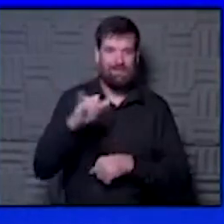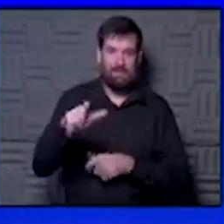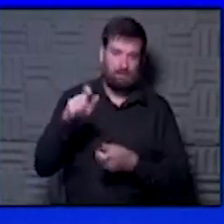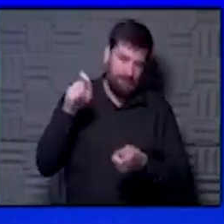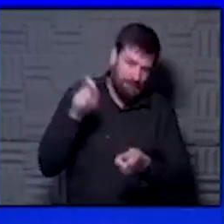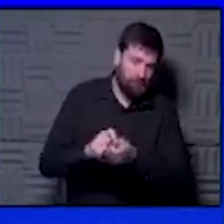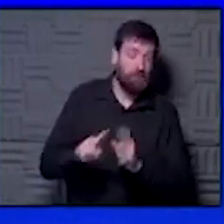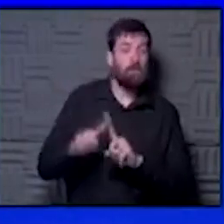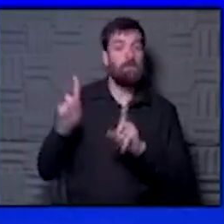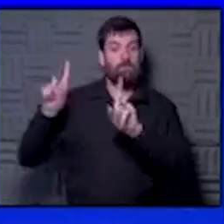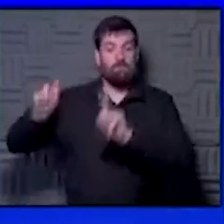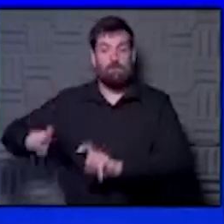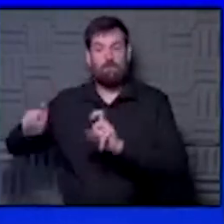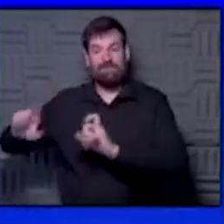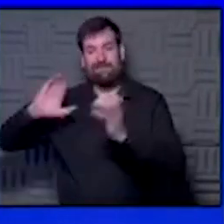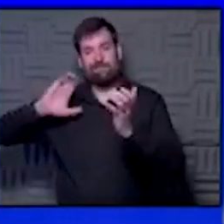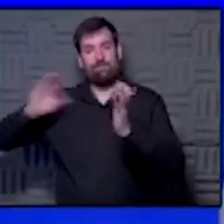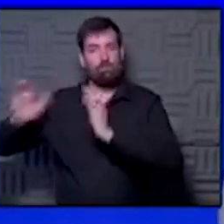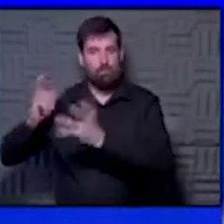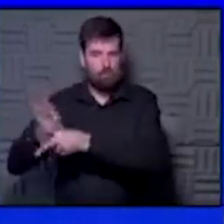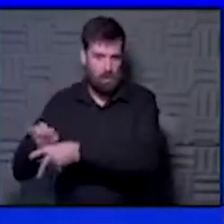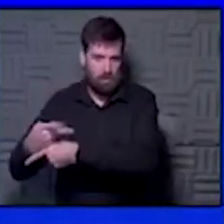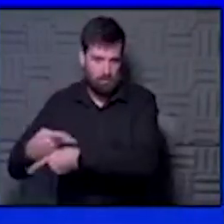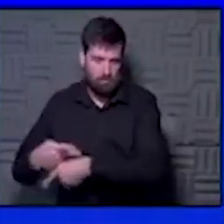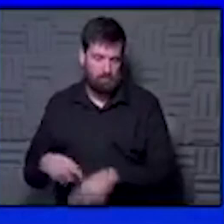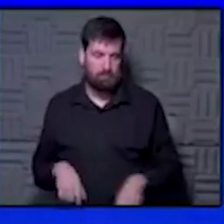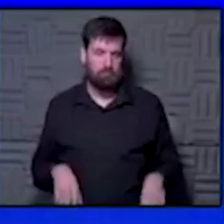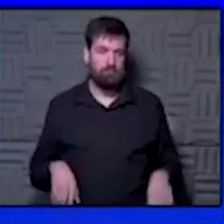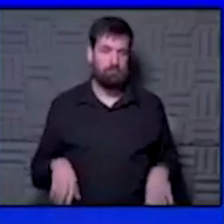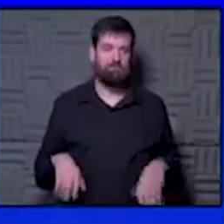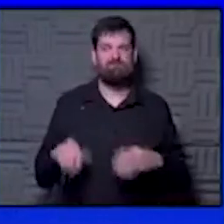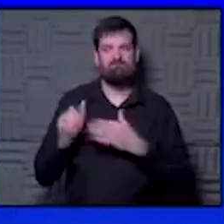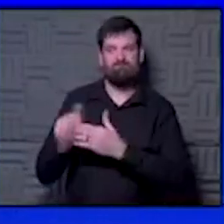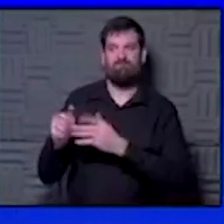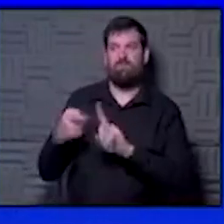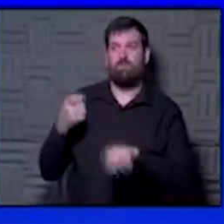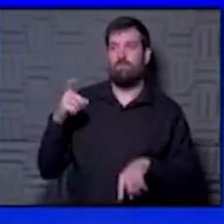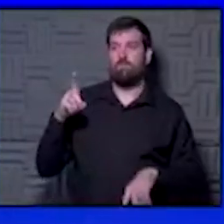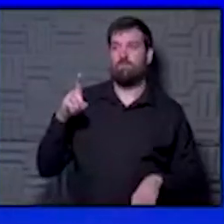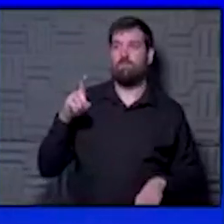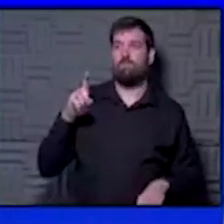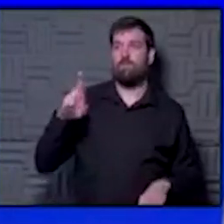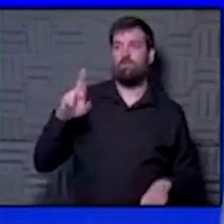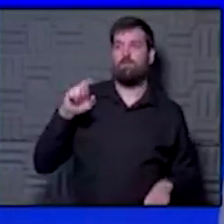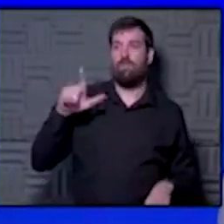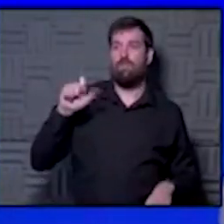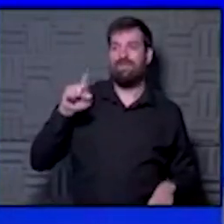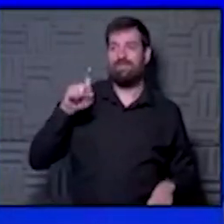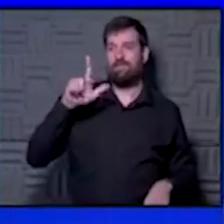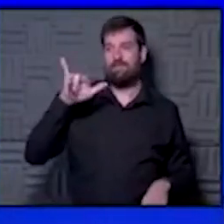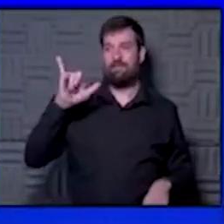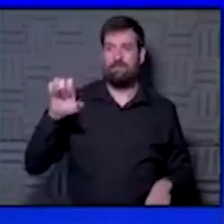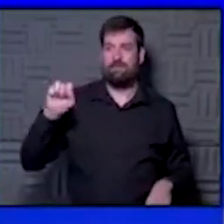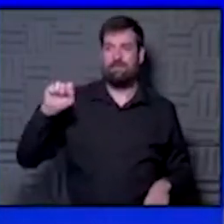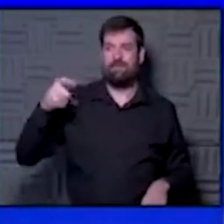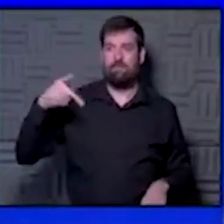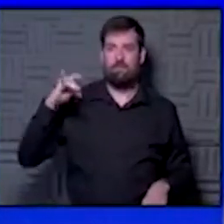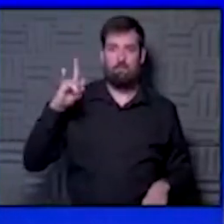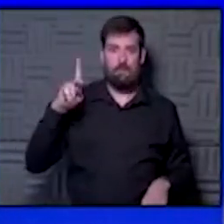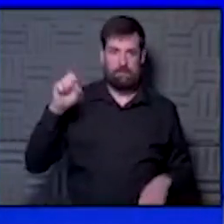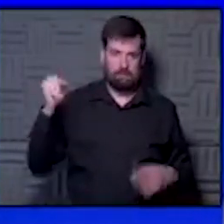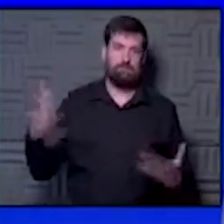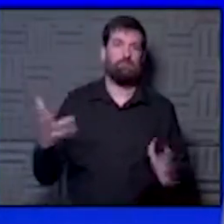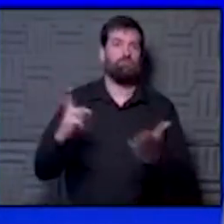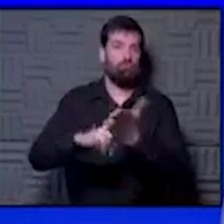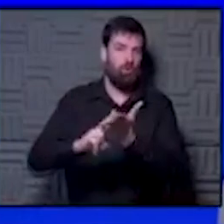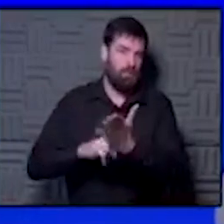but we are in a trial with a similar product. That's led by Dr. Leslie Spikes here. We have completed enrollment for that, so